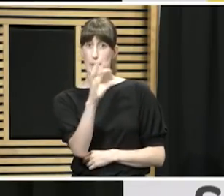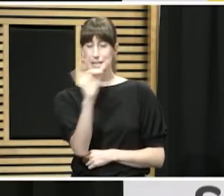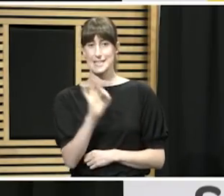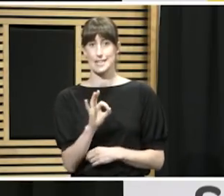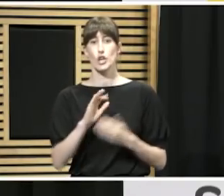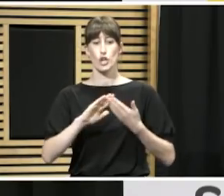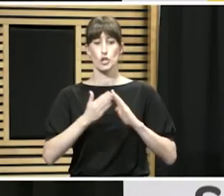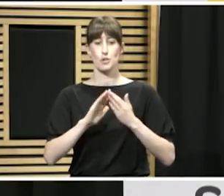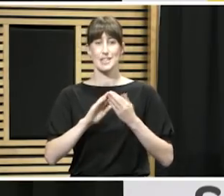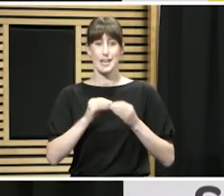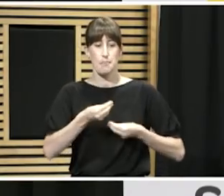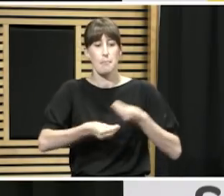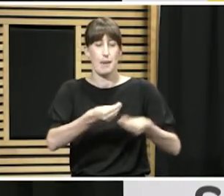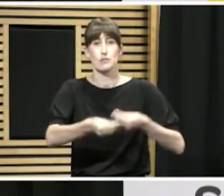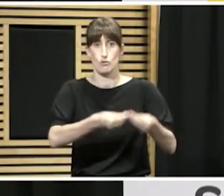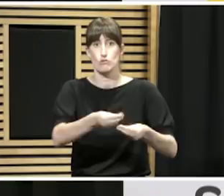transmission.